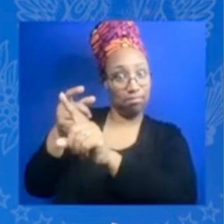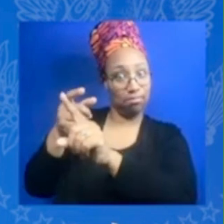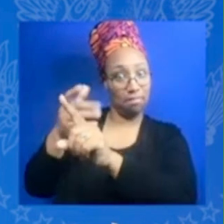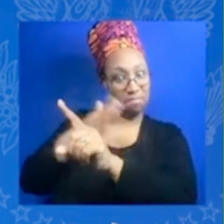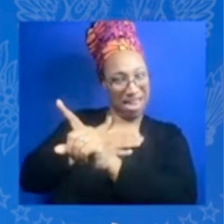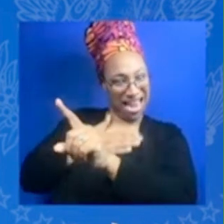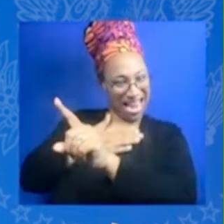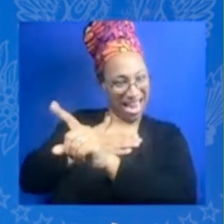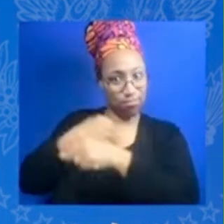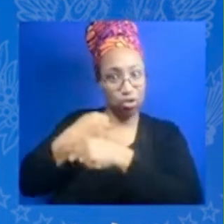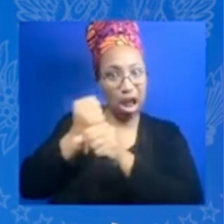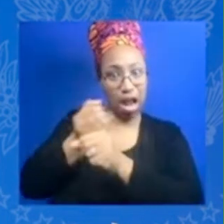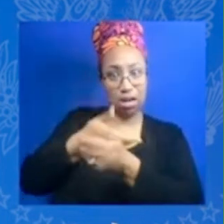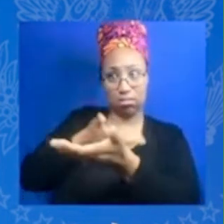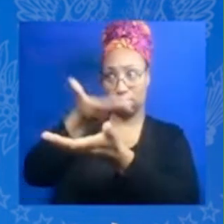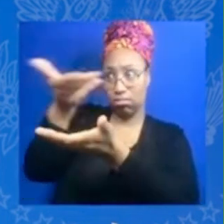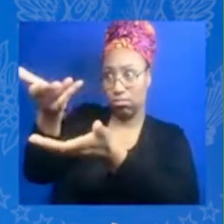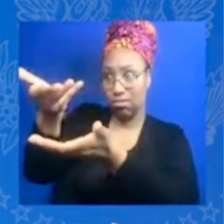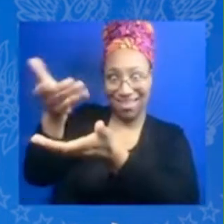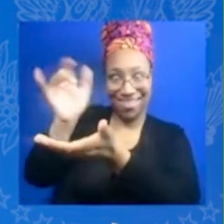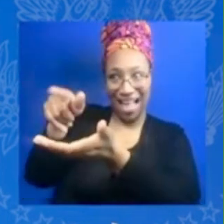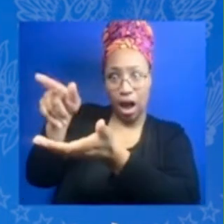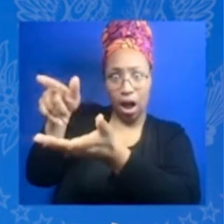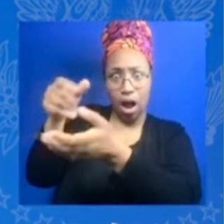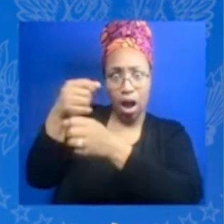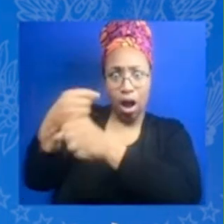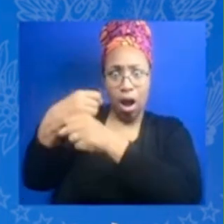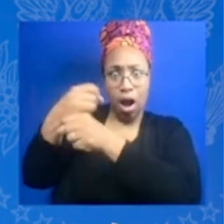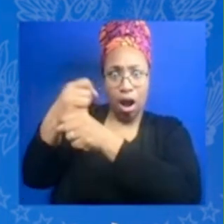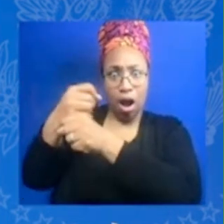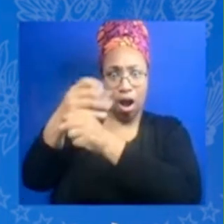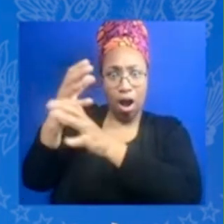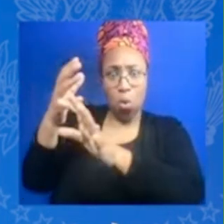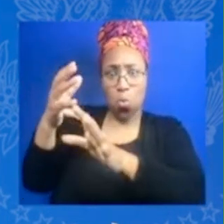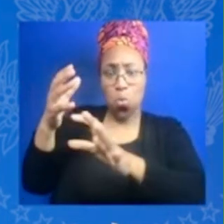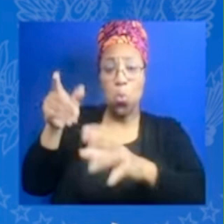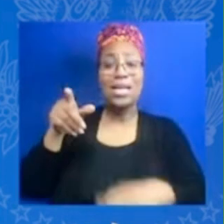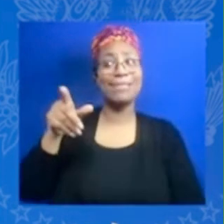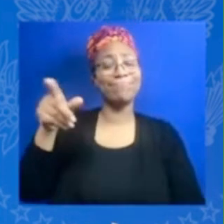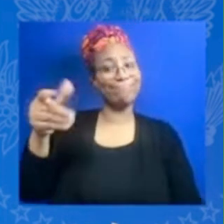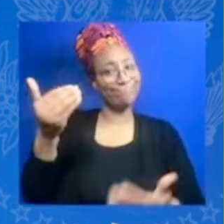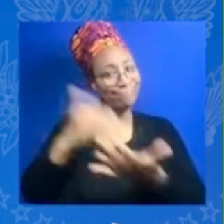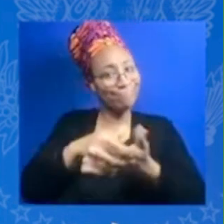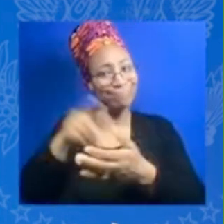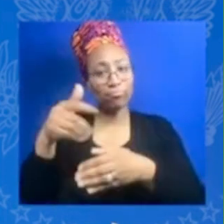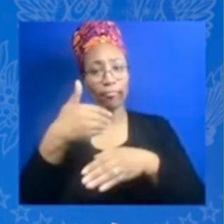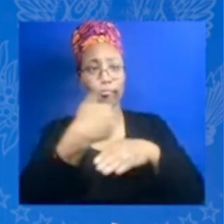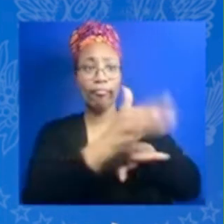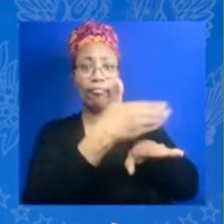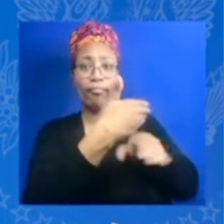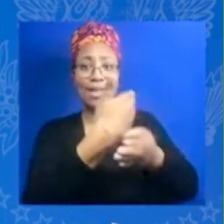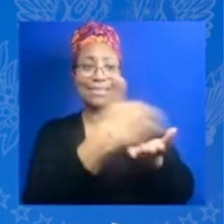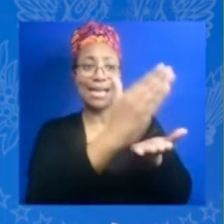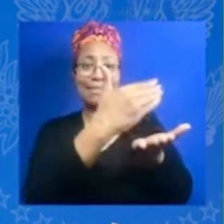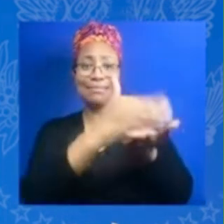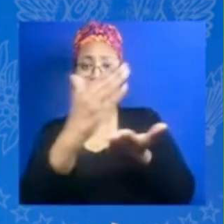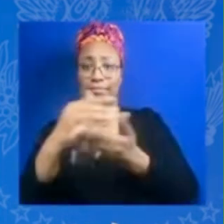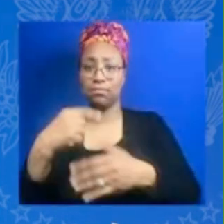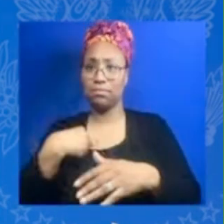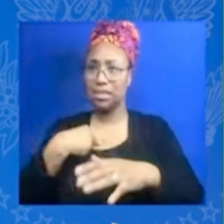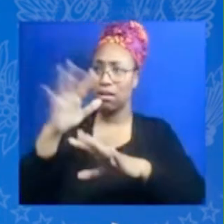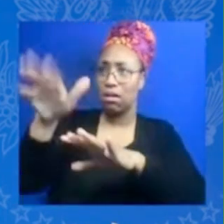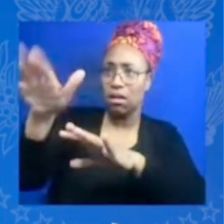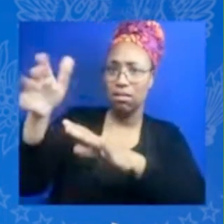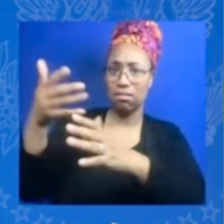determination he literally I got rejected from everyone they all sent me away and this one factory owner called me and he said Sarah